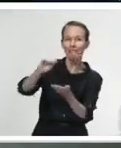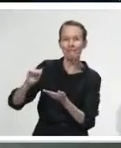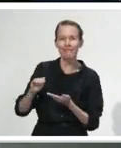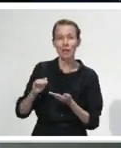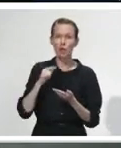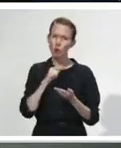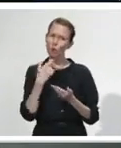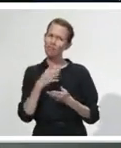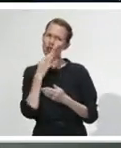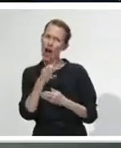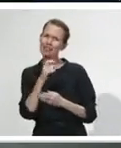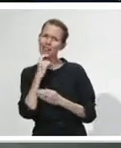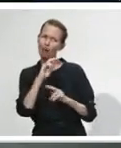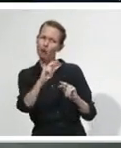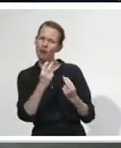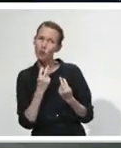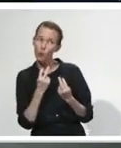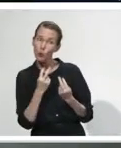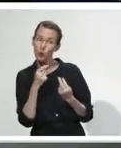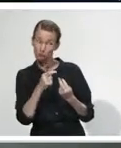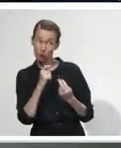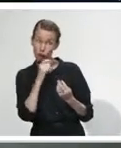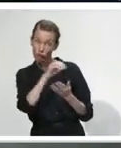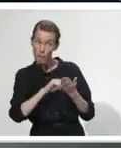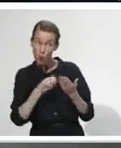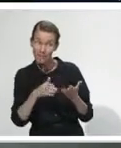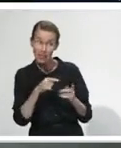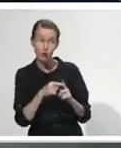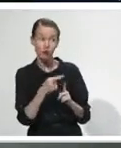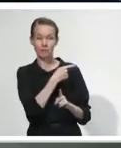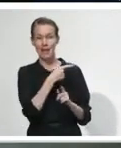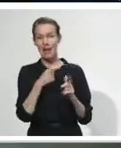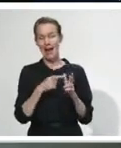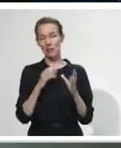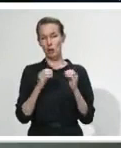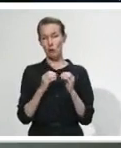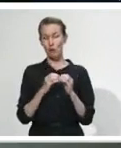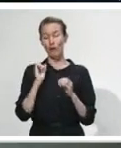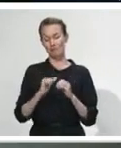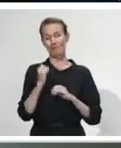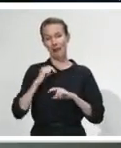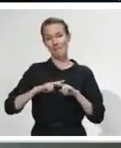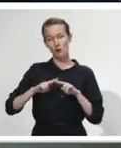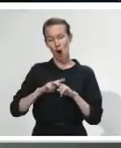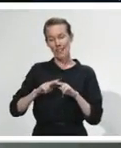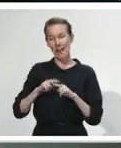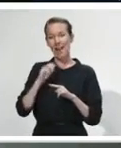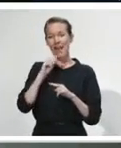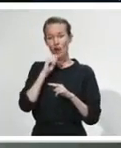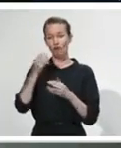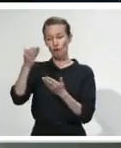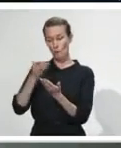late on Friday. I had a look at it over the weekend actually in great detail. And we're just finalising a report on that to